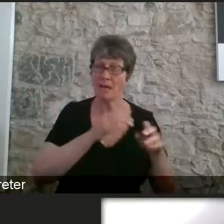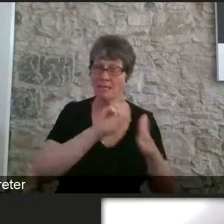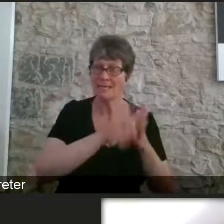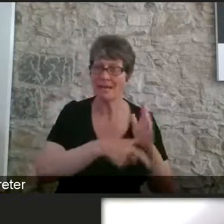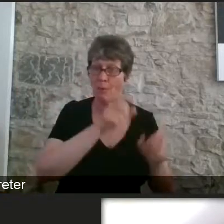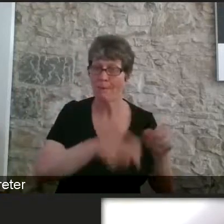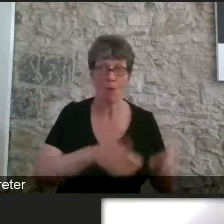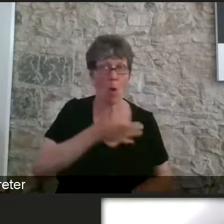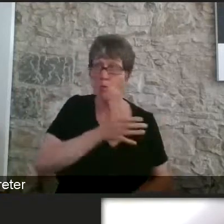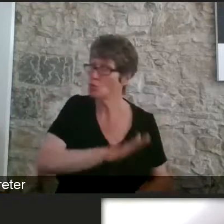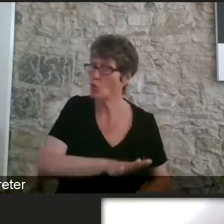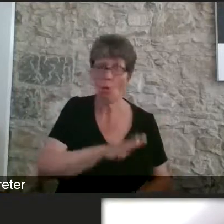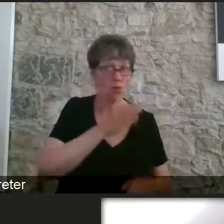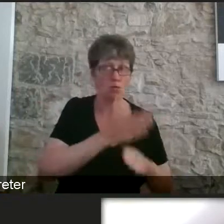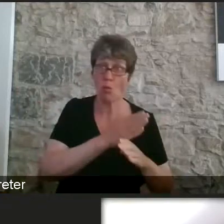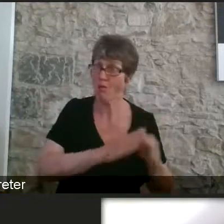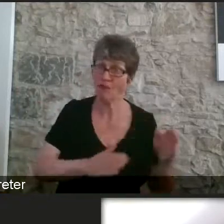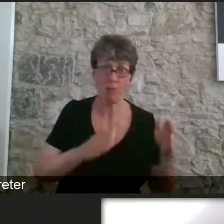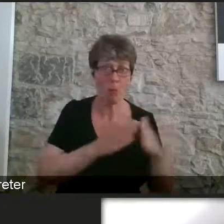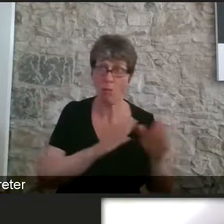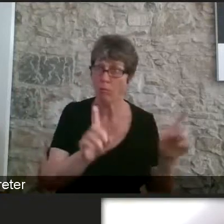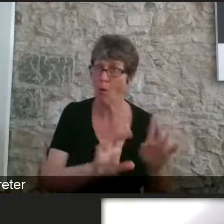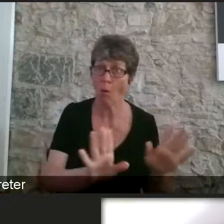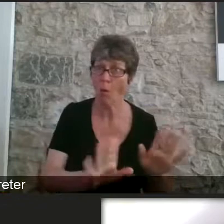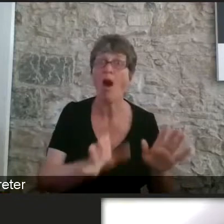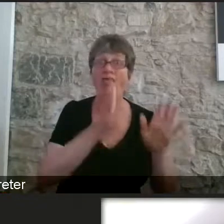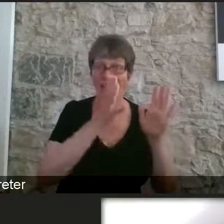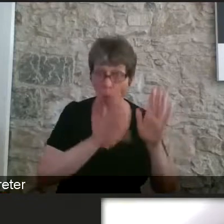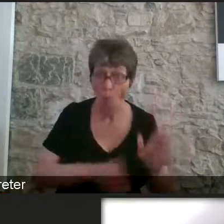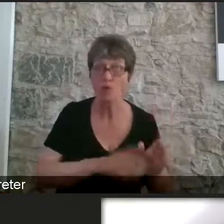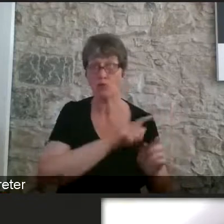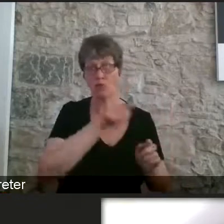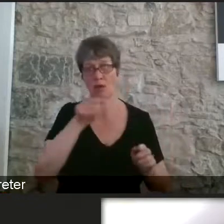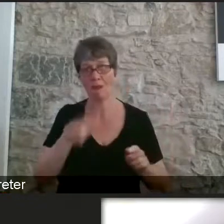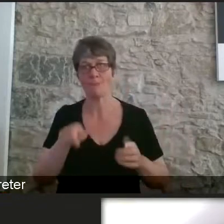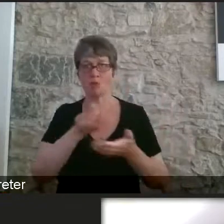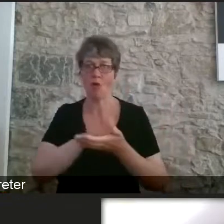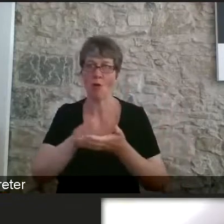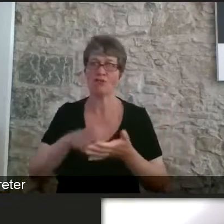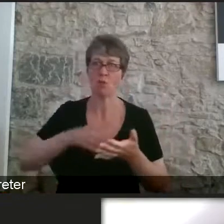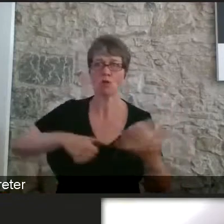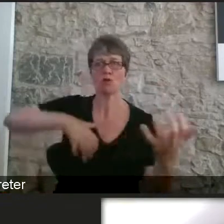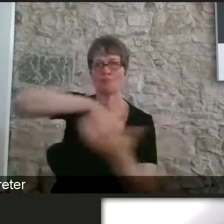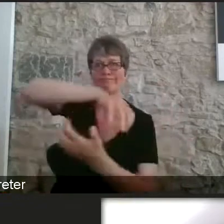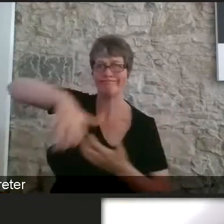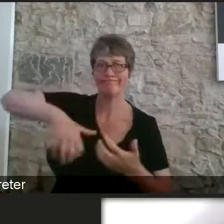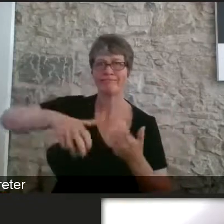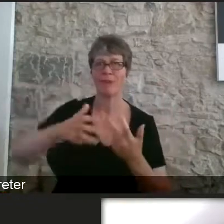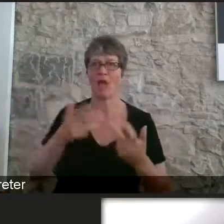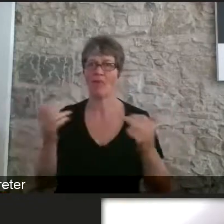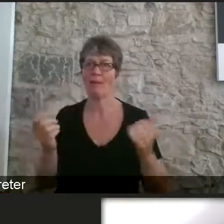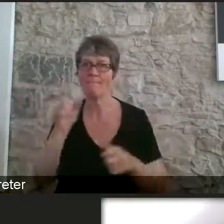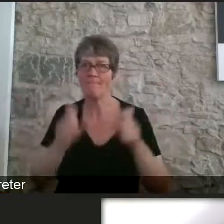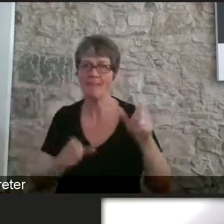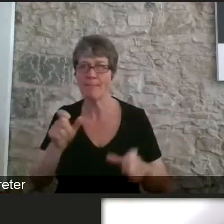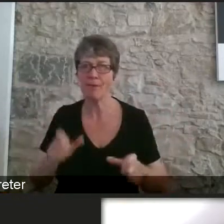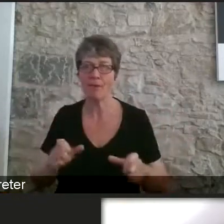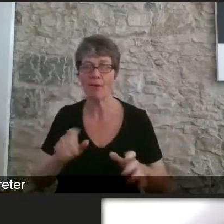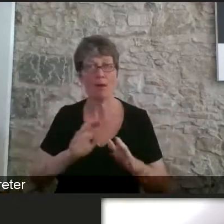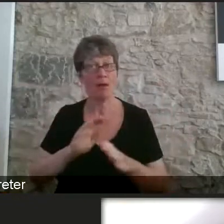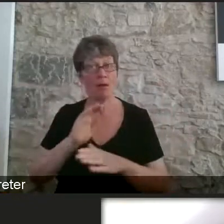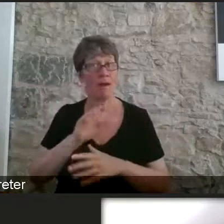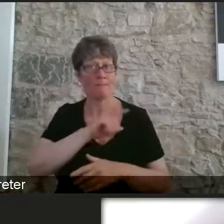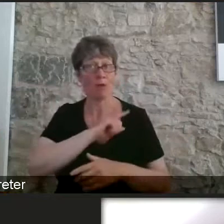home. They want to come into the office. They want to work with other people. There is a real mental health challenge for some people for being